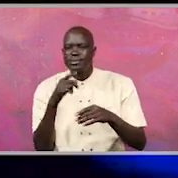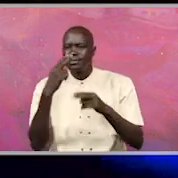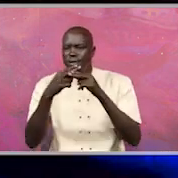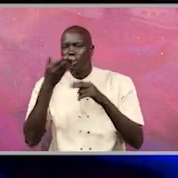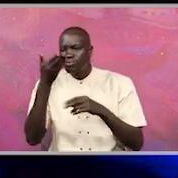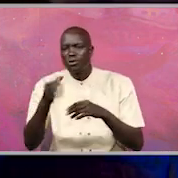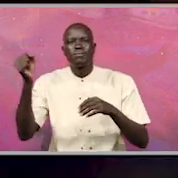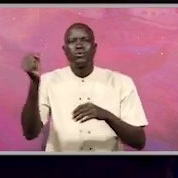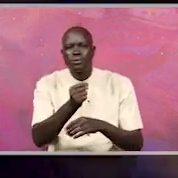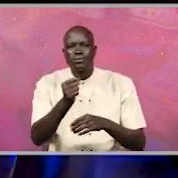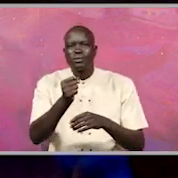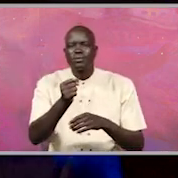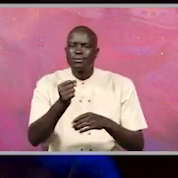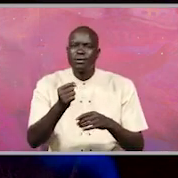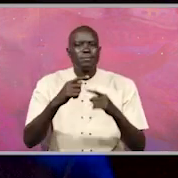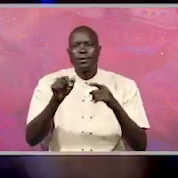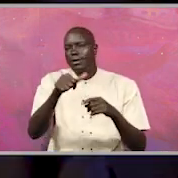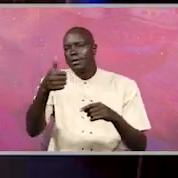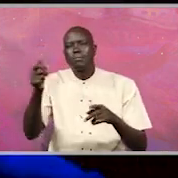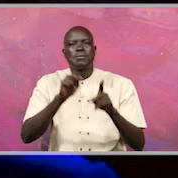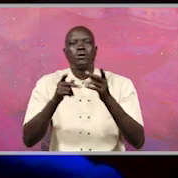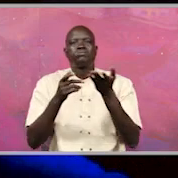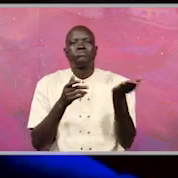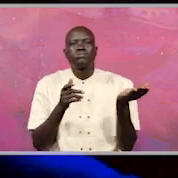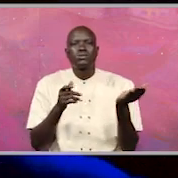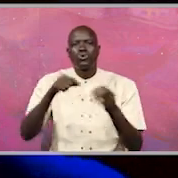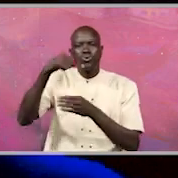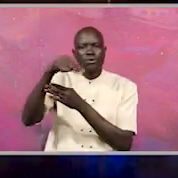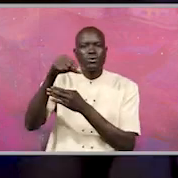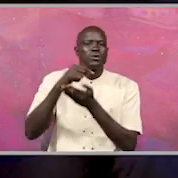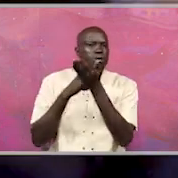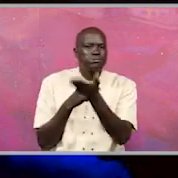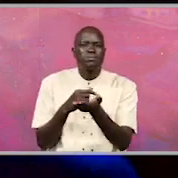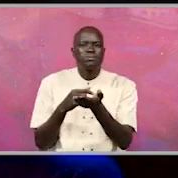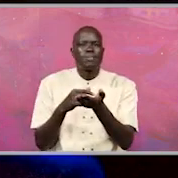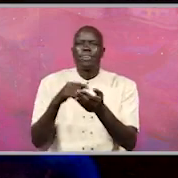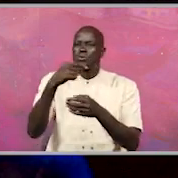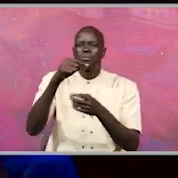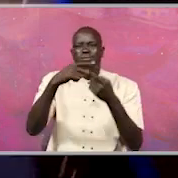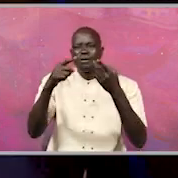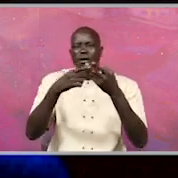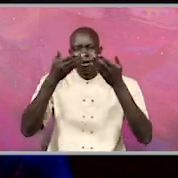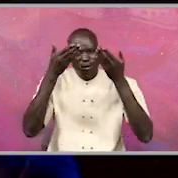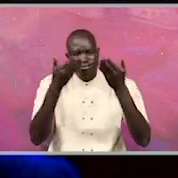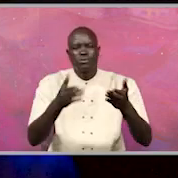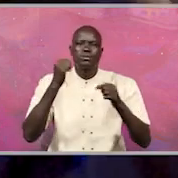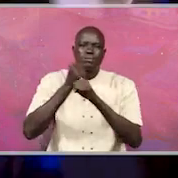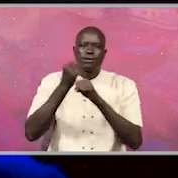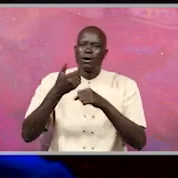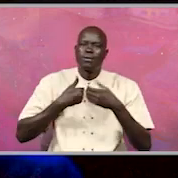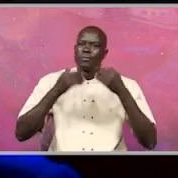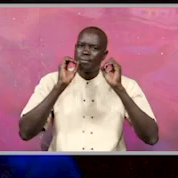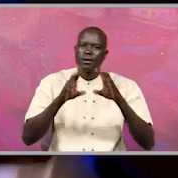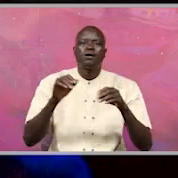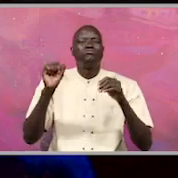reappoint. When there is other people with qualifications, with everything, and they are jobless, and